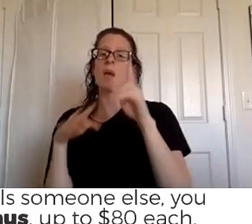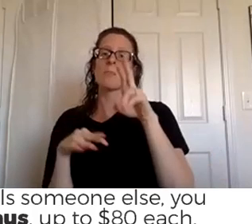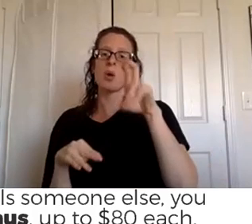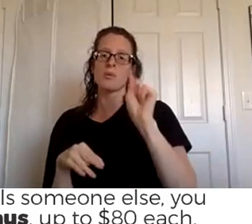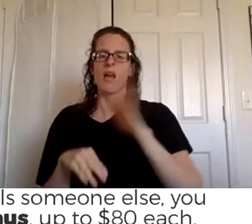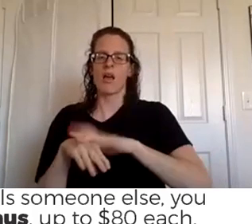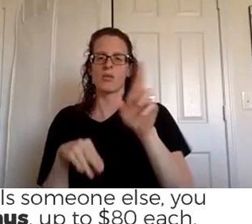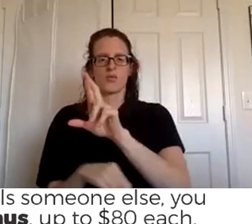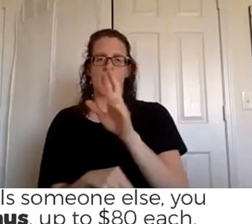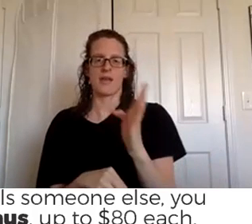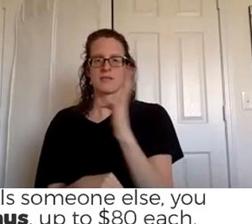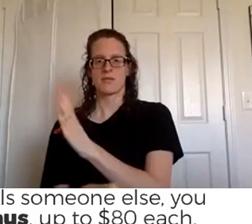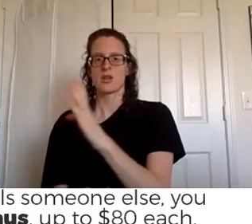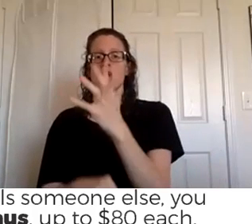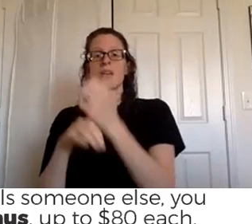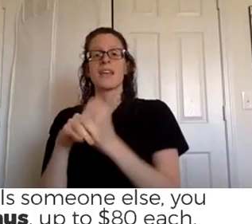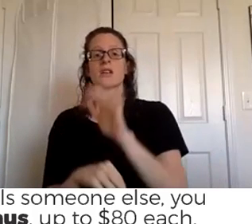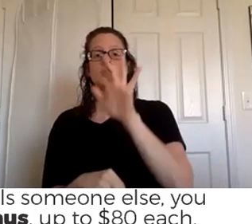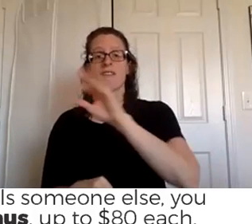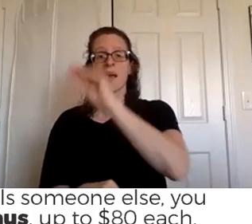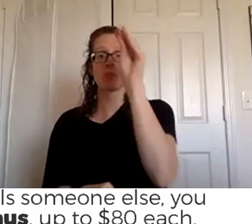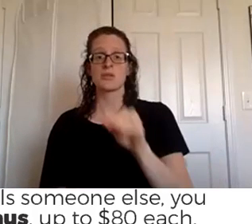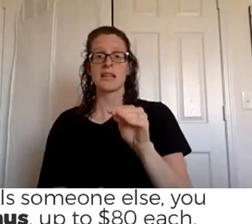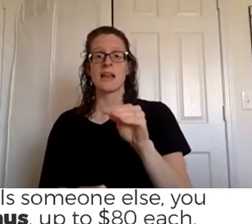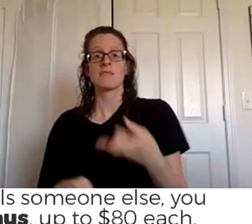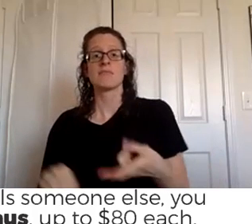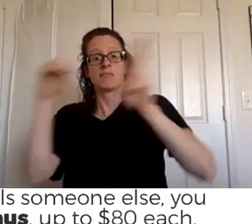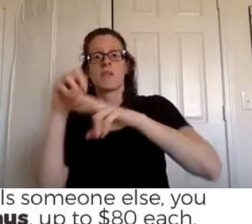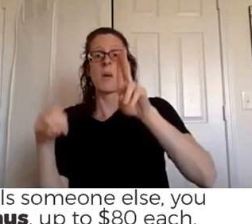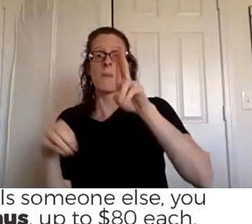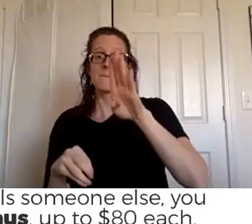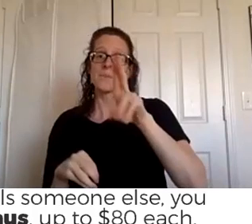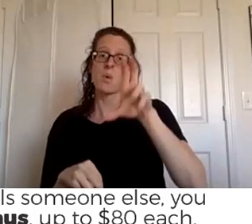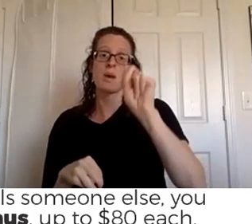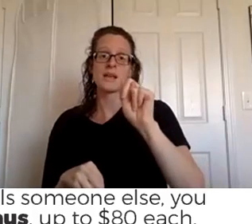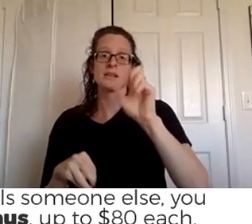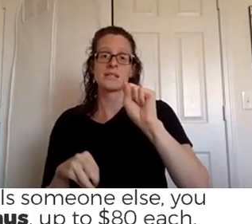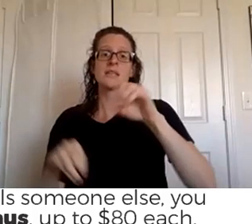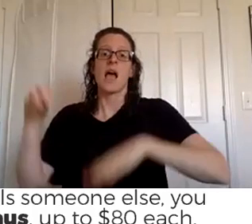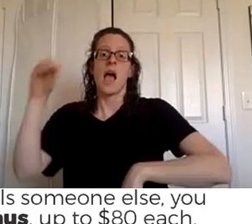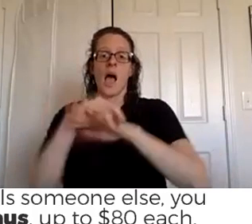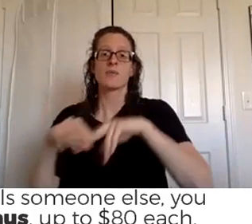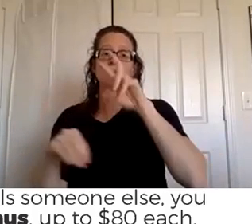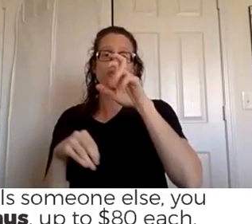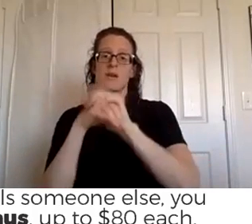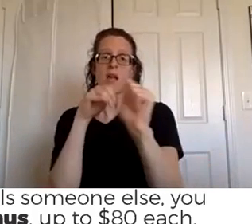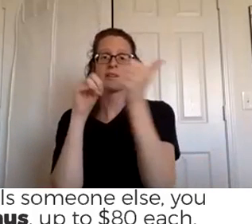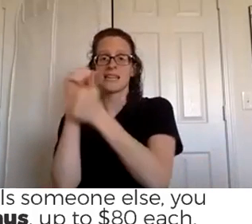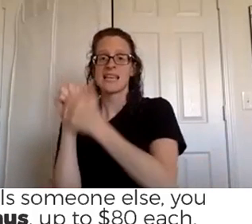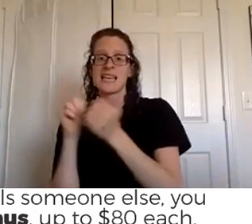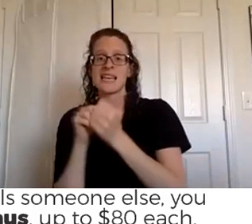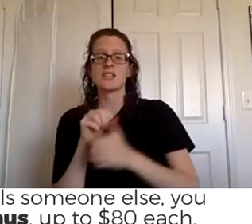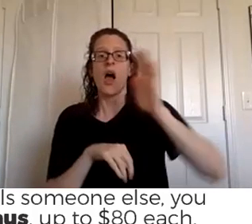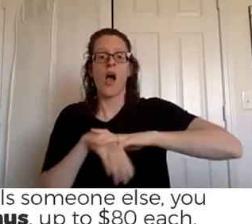you get a 25 bonus up to 200 each on that new